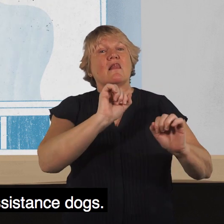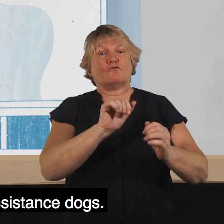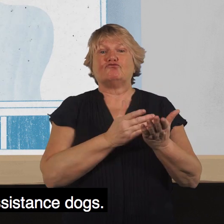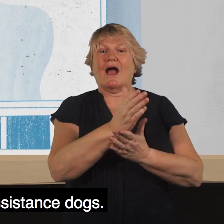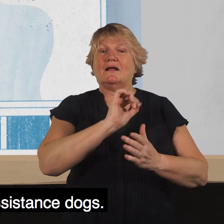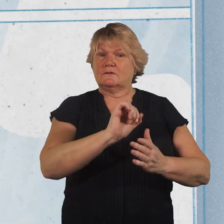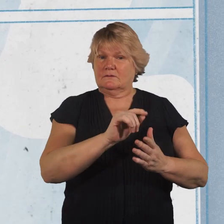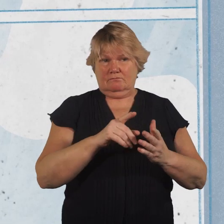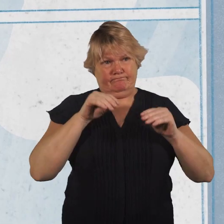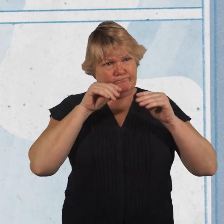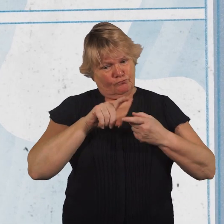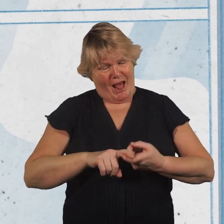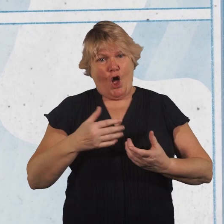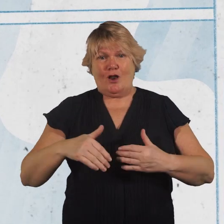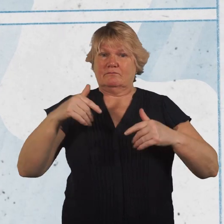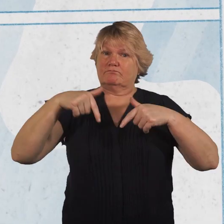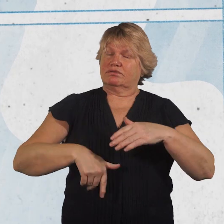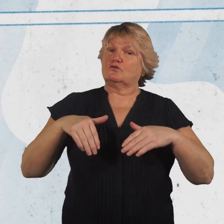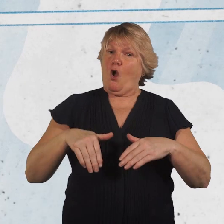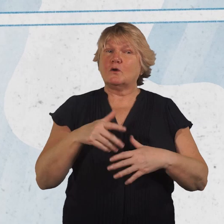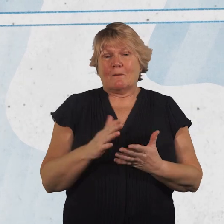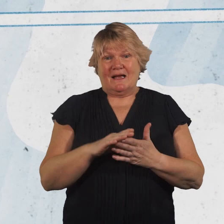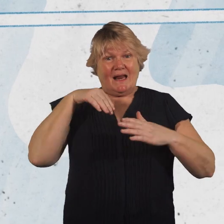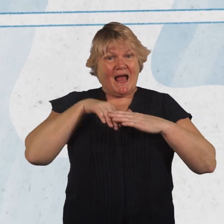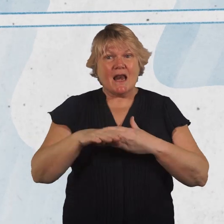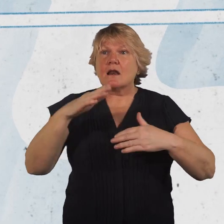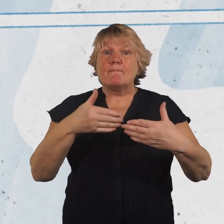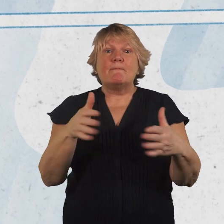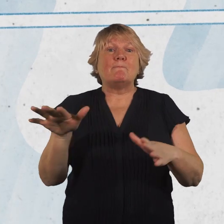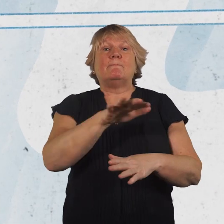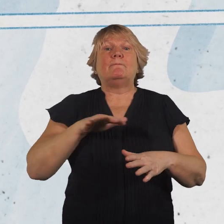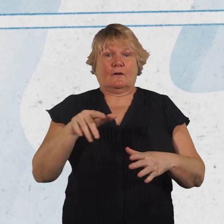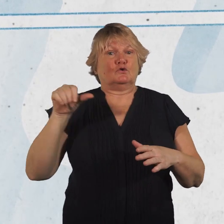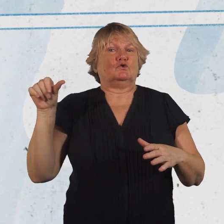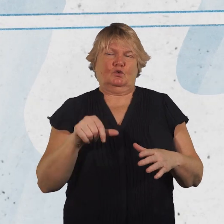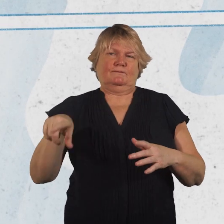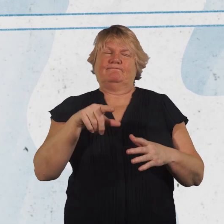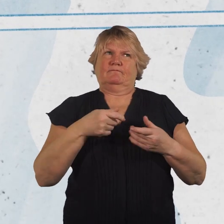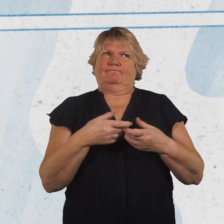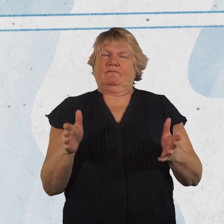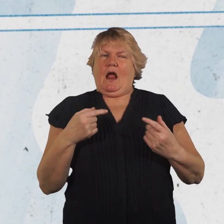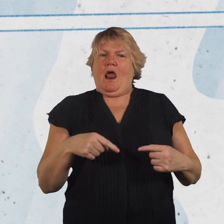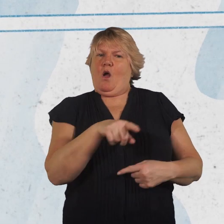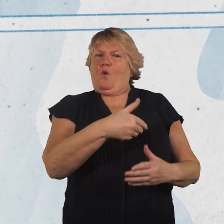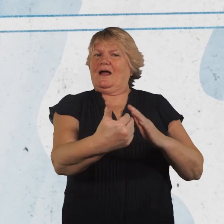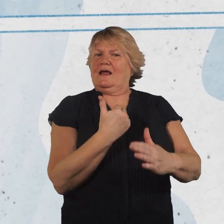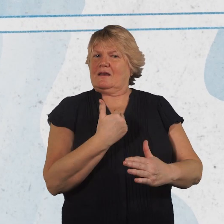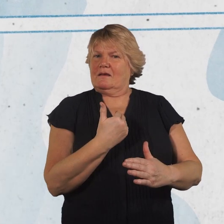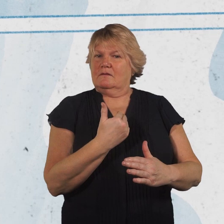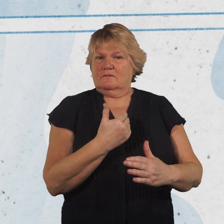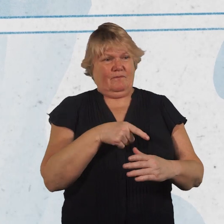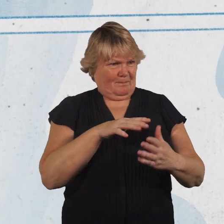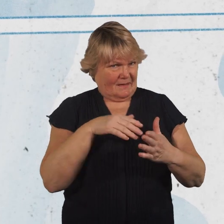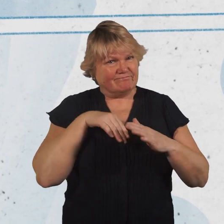trained assistance dogs. Anyone offering a service to the public should make reasonable adjustments to ensure that a disabled person can access